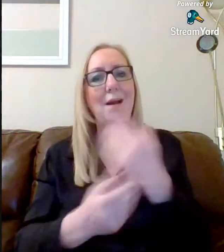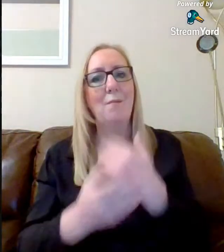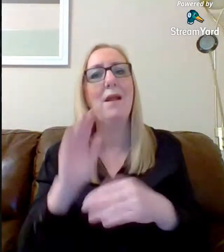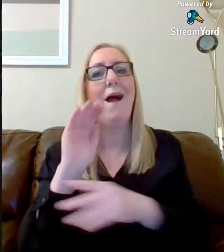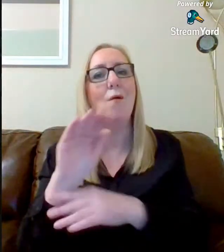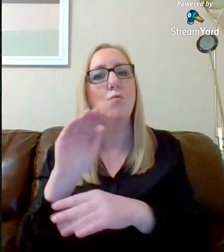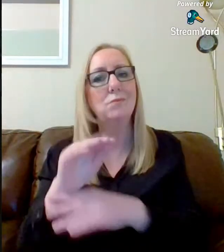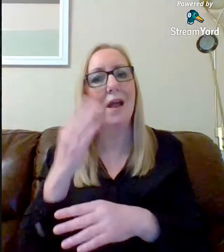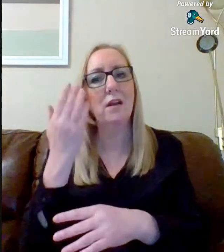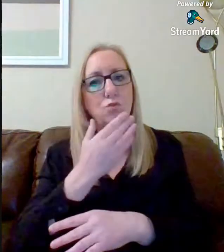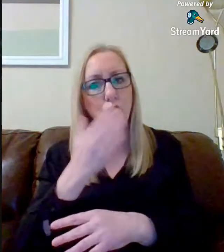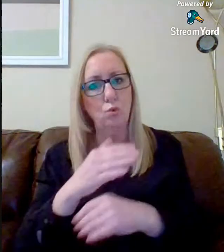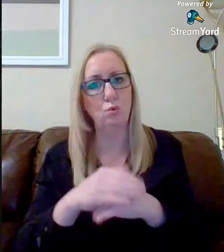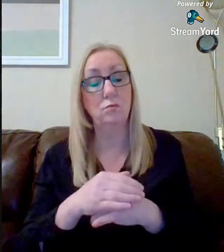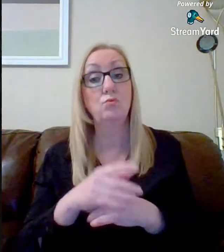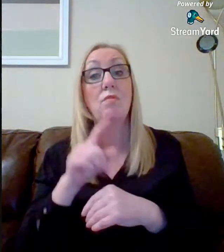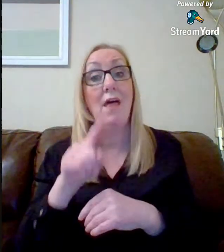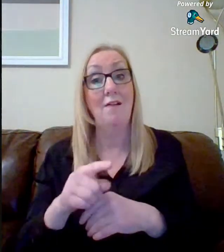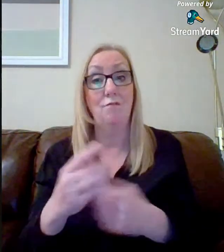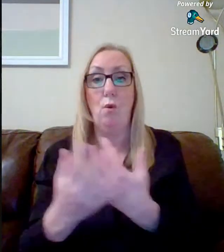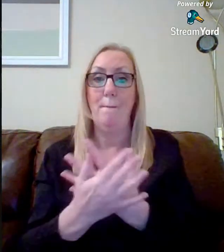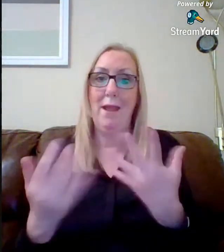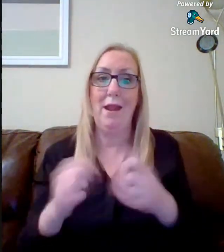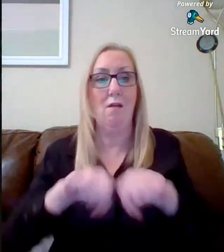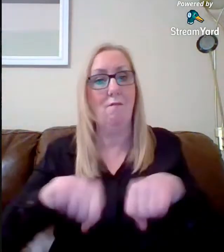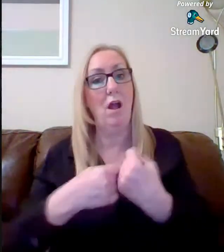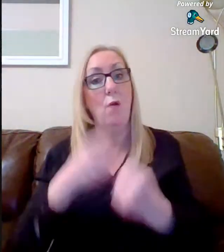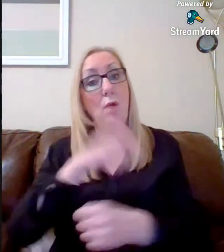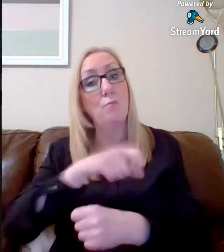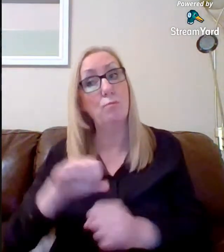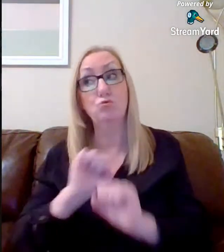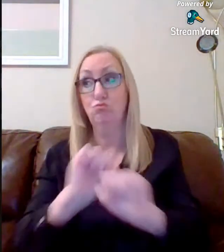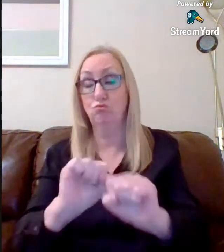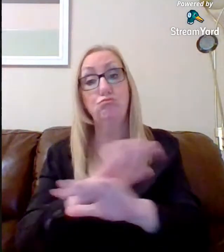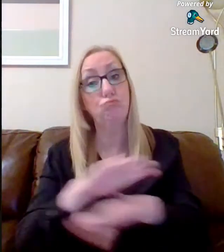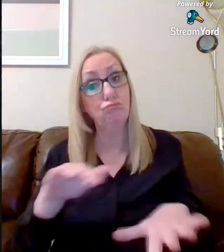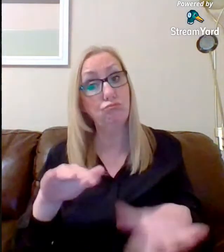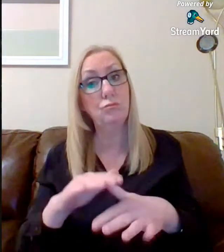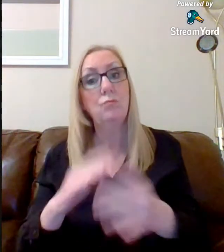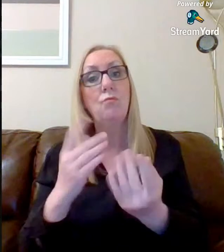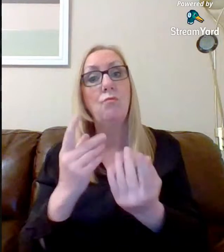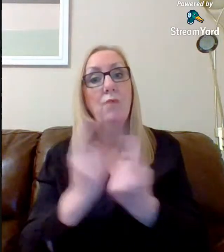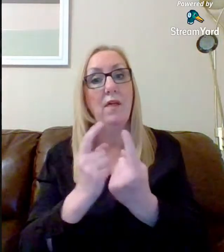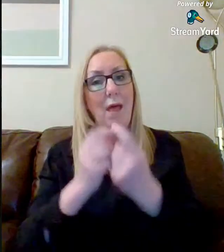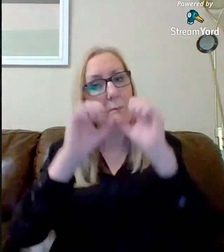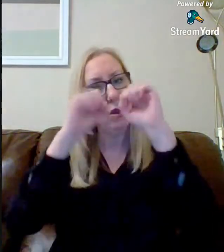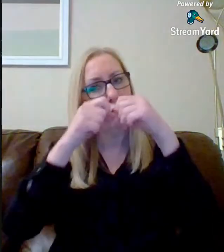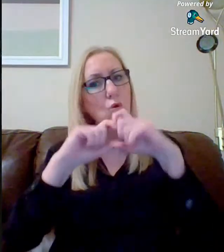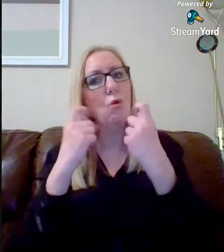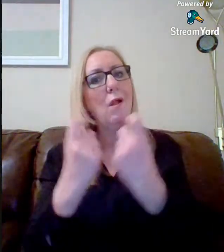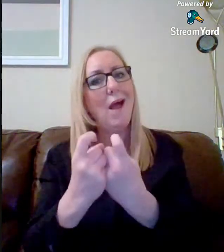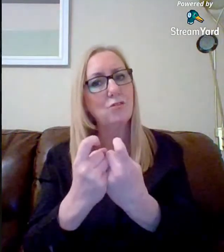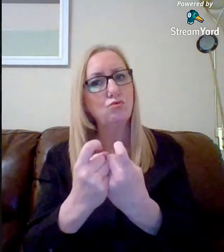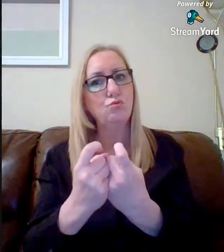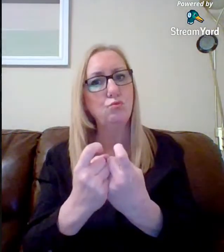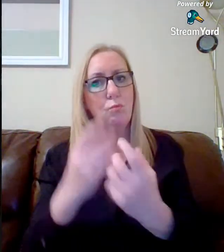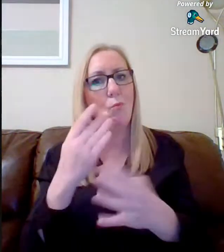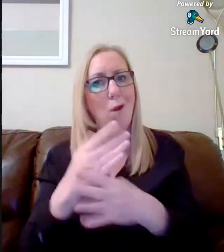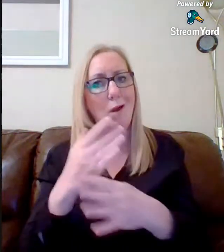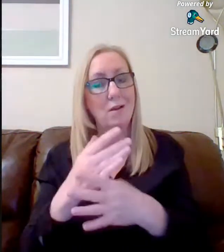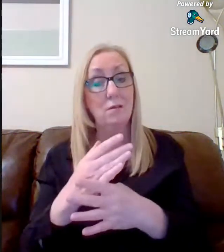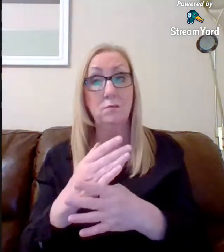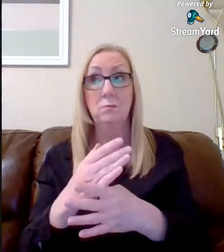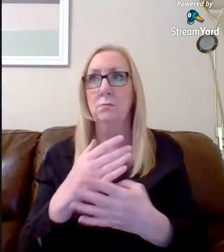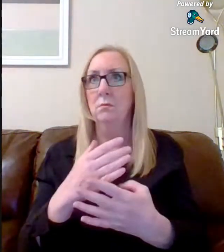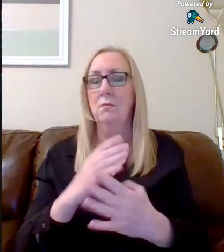So that, for many of your pupils or many of our pupils, your children, is going to be the Google Classroom work. And what's been great to see is the